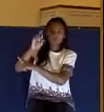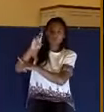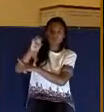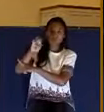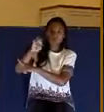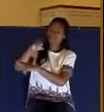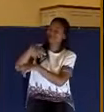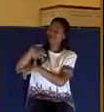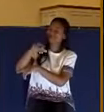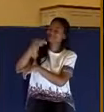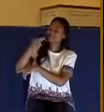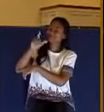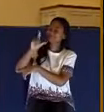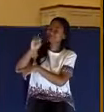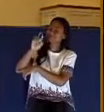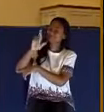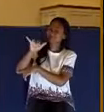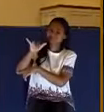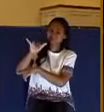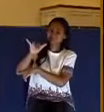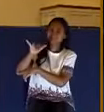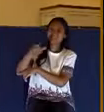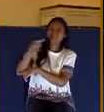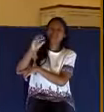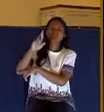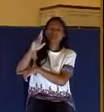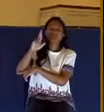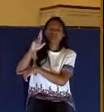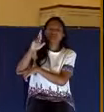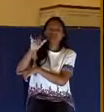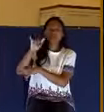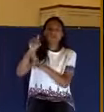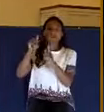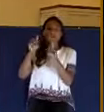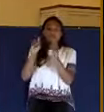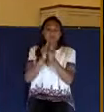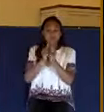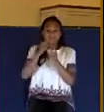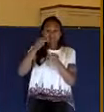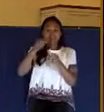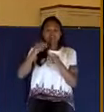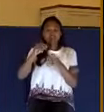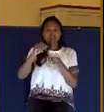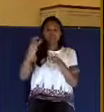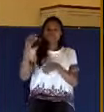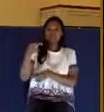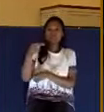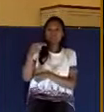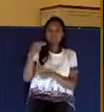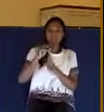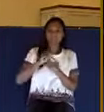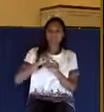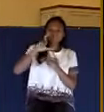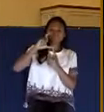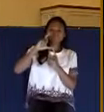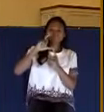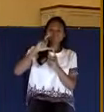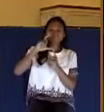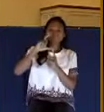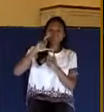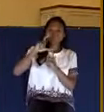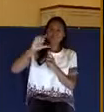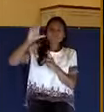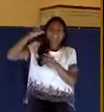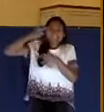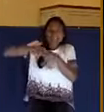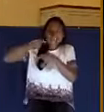name for our Lord. In the New Testament, he's called the way. He's called the truth. He's called the life. But another title for him